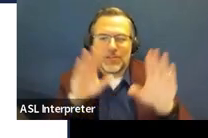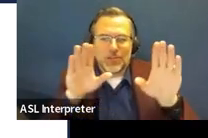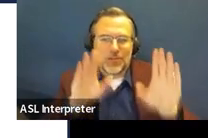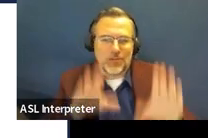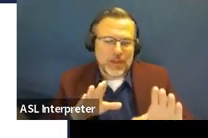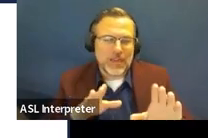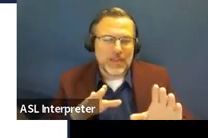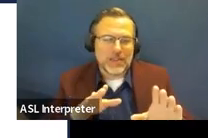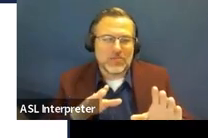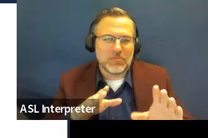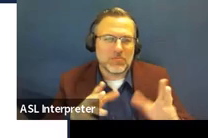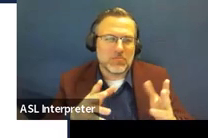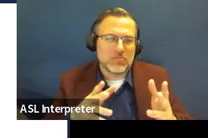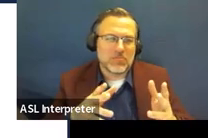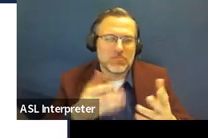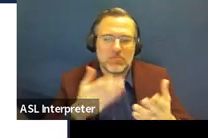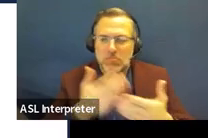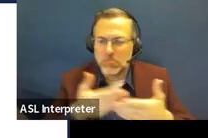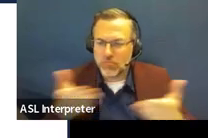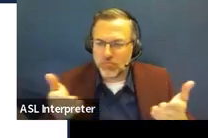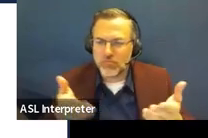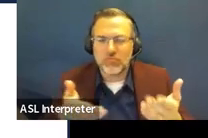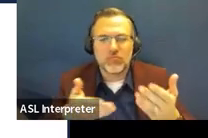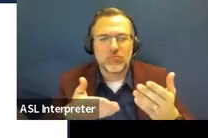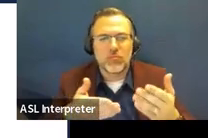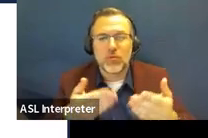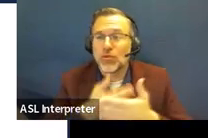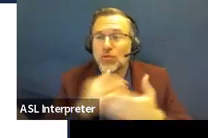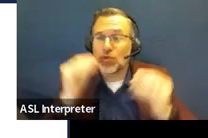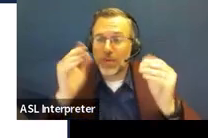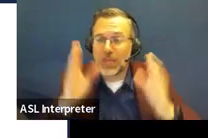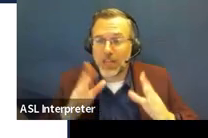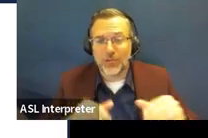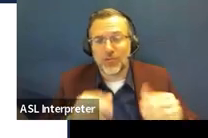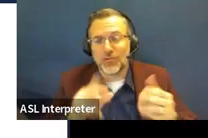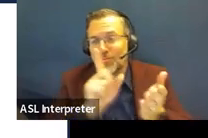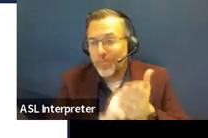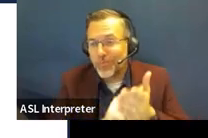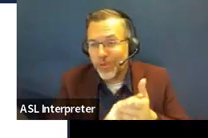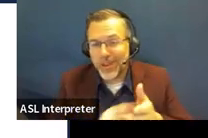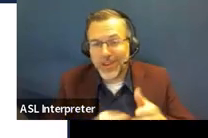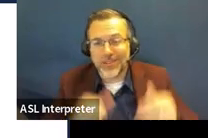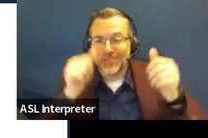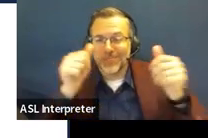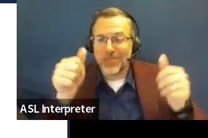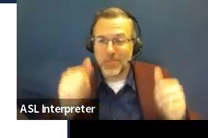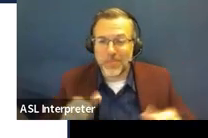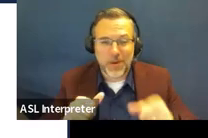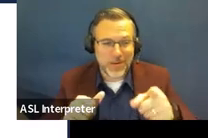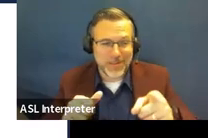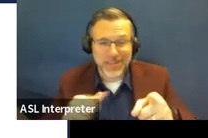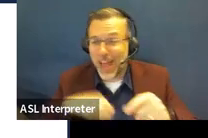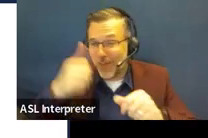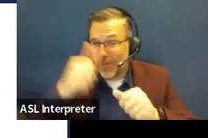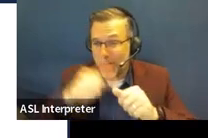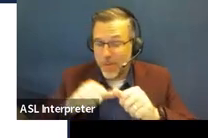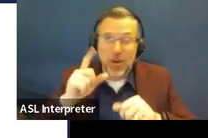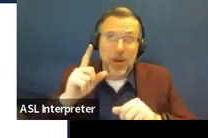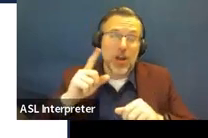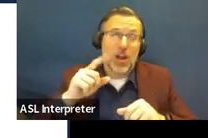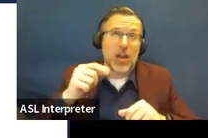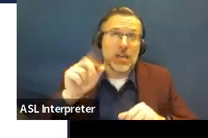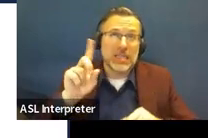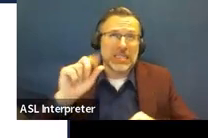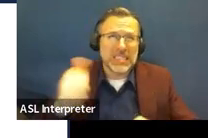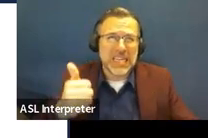teacher to have printed out on their wall to kind of understand that and see where those came from. I remember hearing the 10 days and